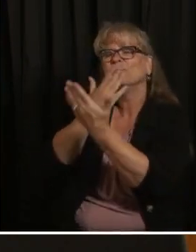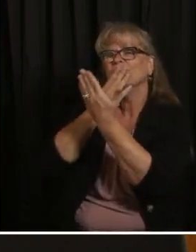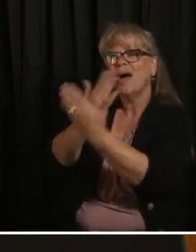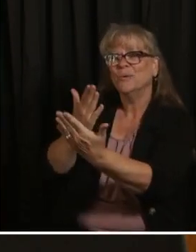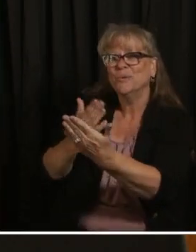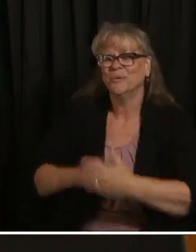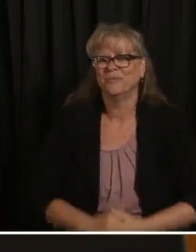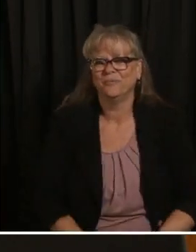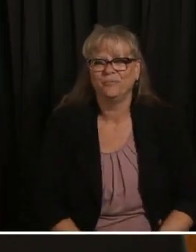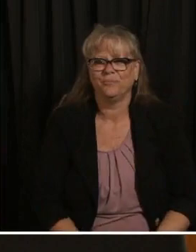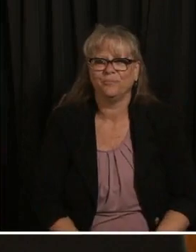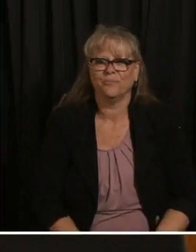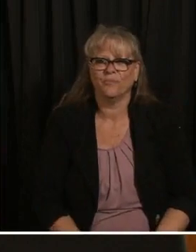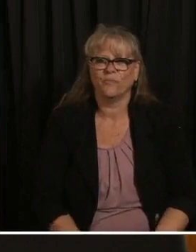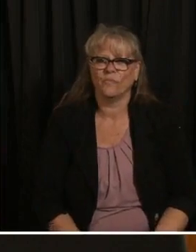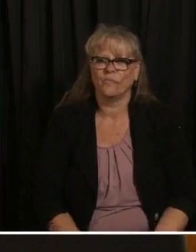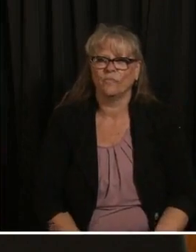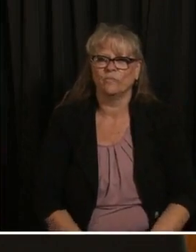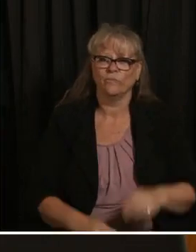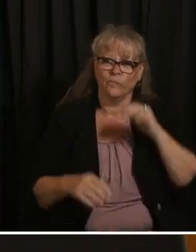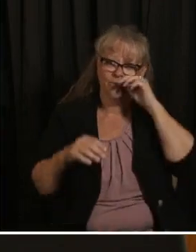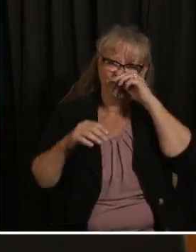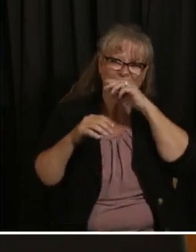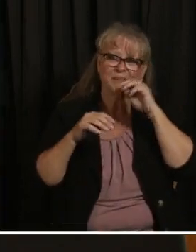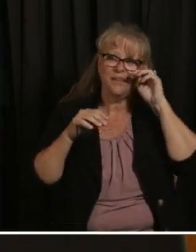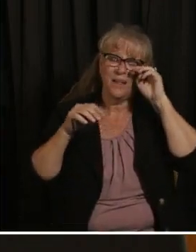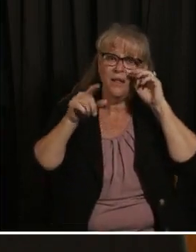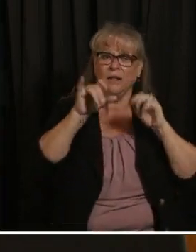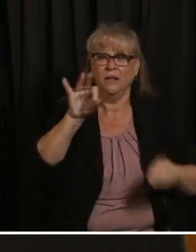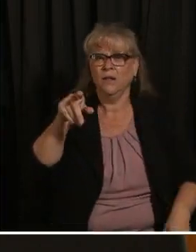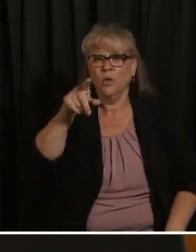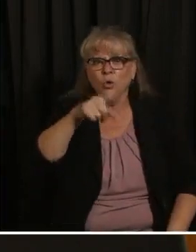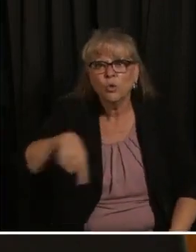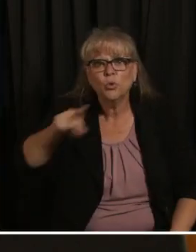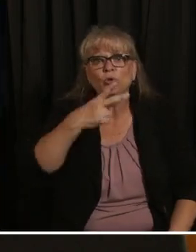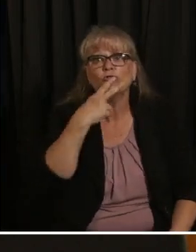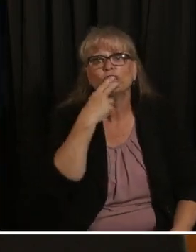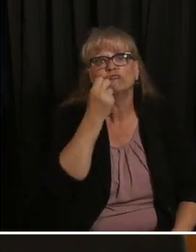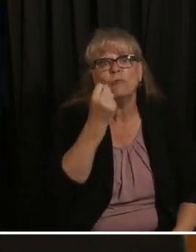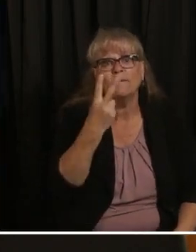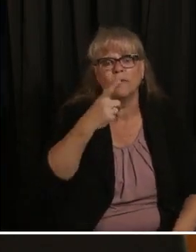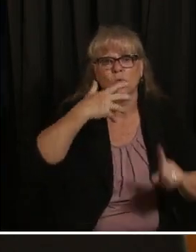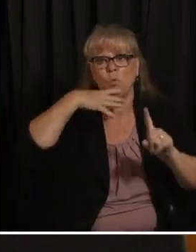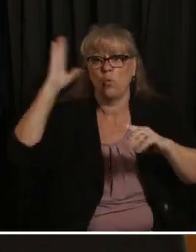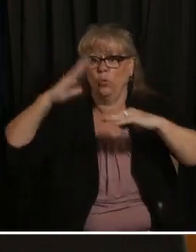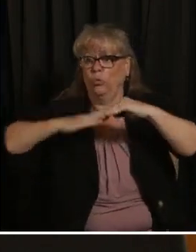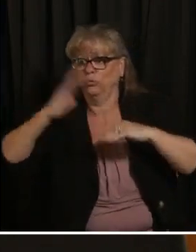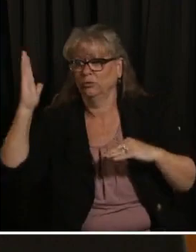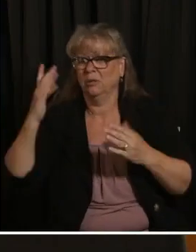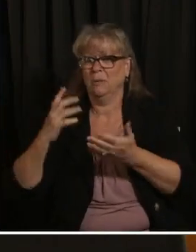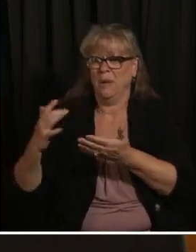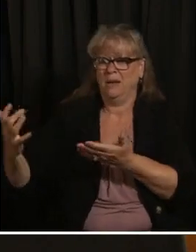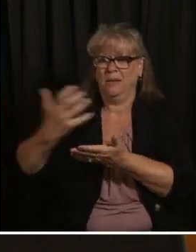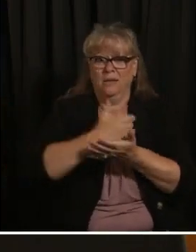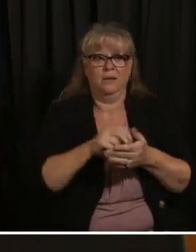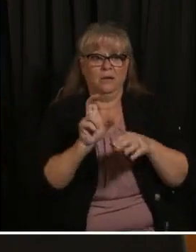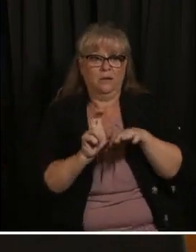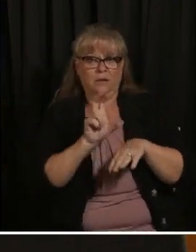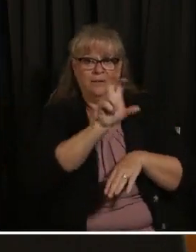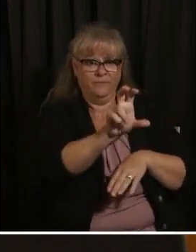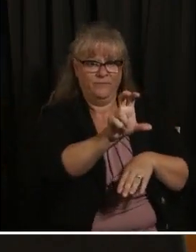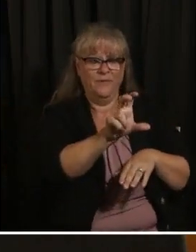and you know for those who are 12 and up the $50,000 scholarship will grow in college invest and so hopefully for Levi